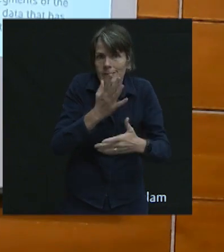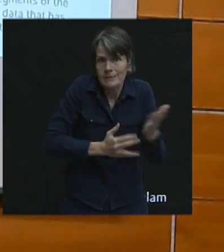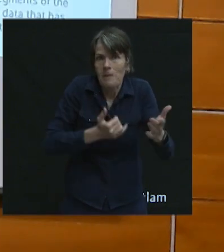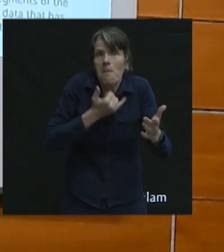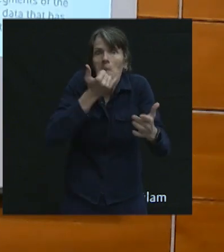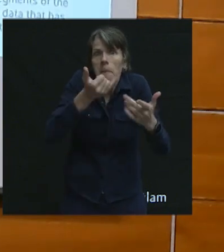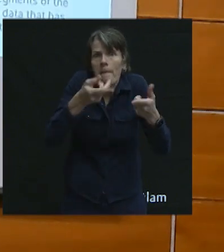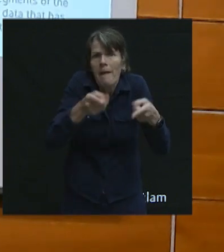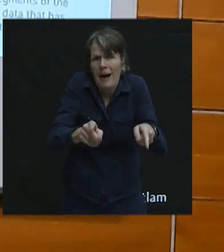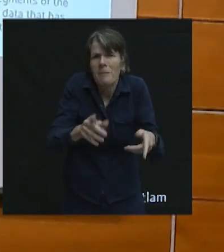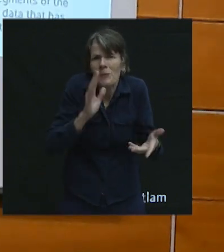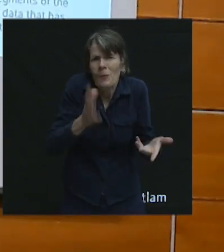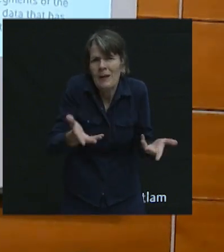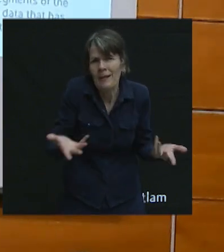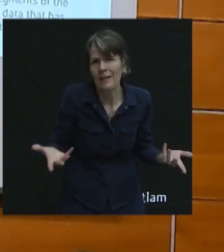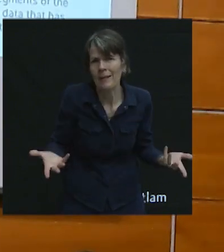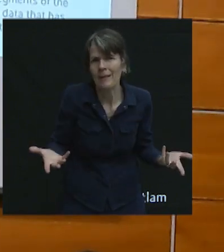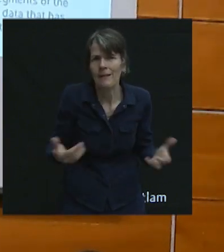missteps together.